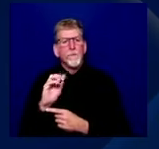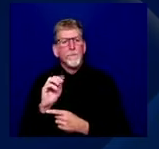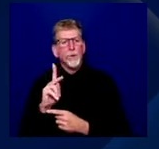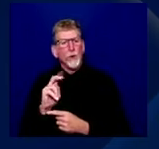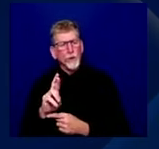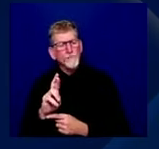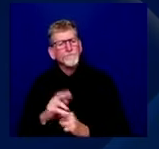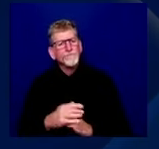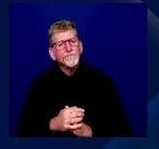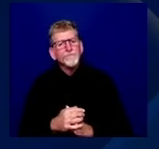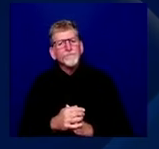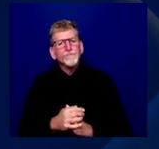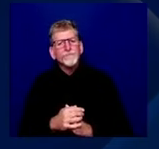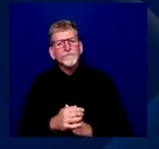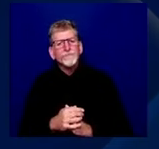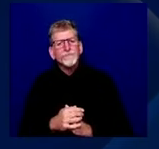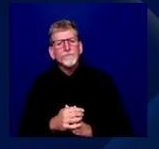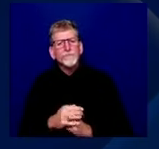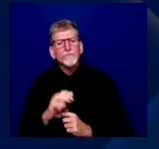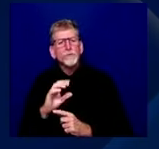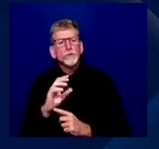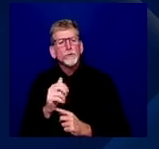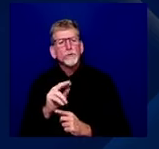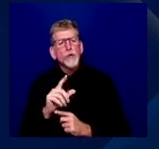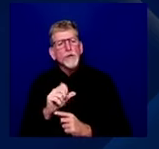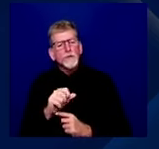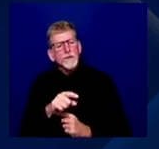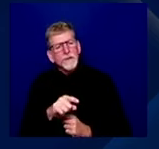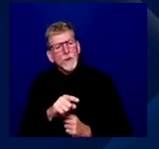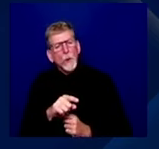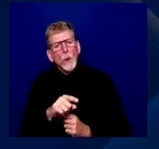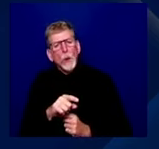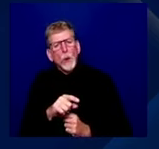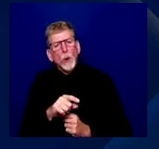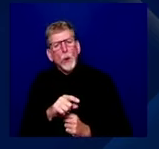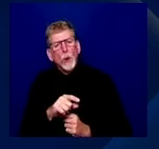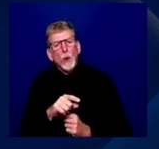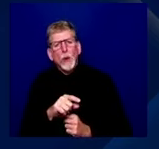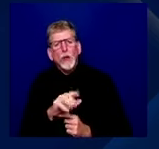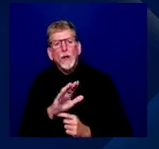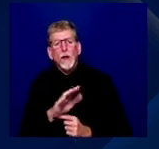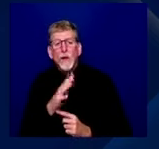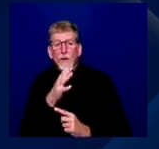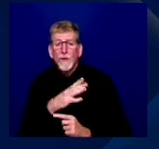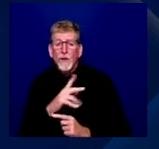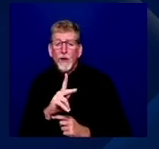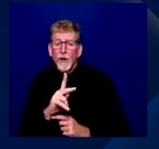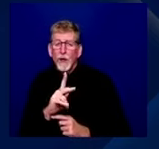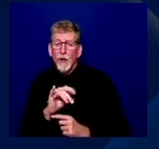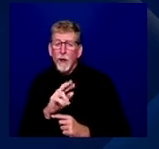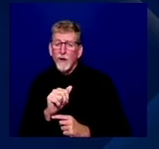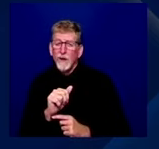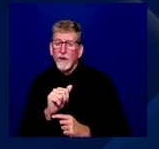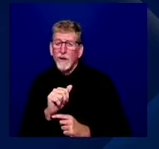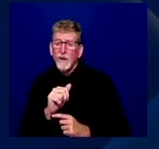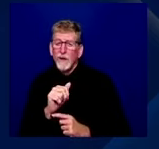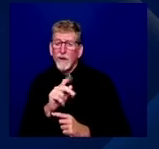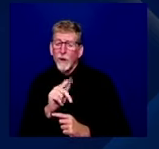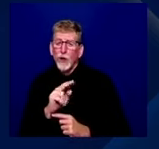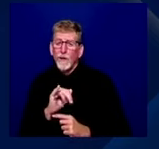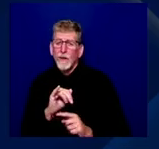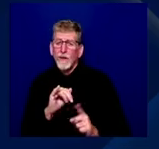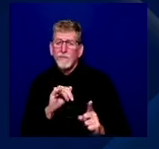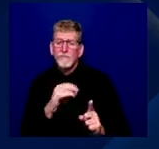Kira was a great woman, and her legacy of love lives on through you and our sons. And yeah,